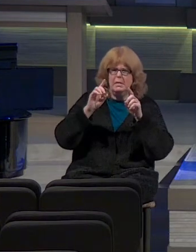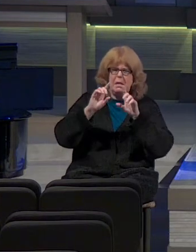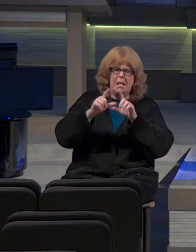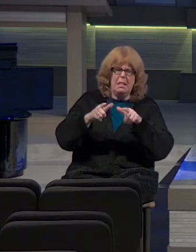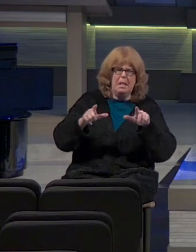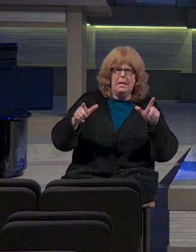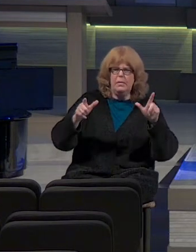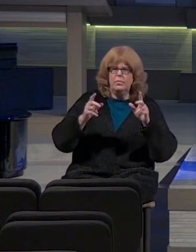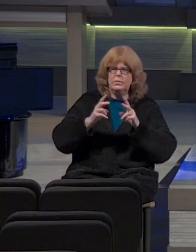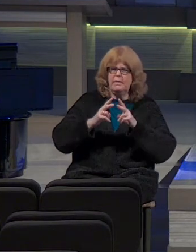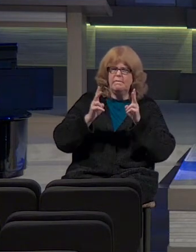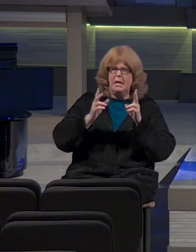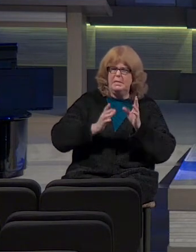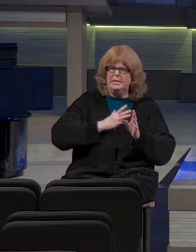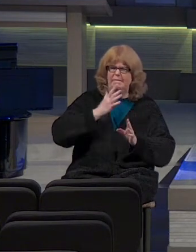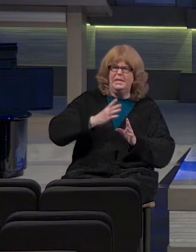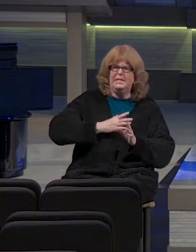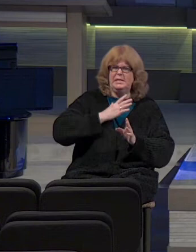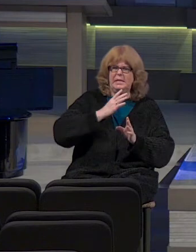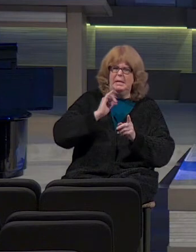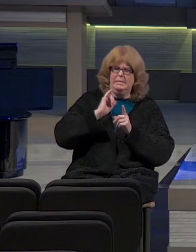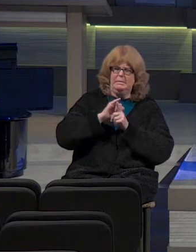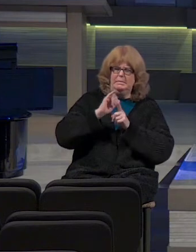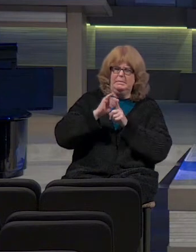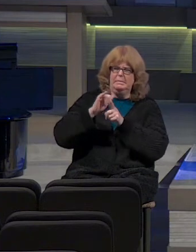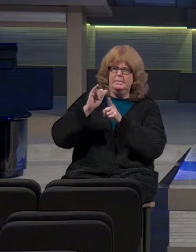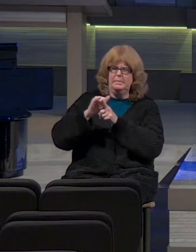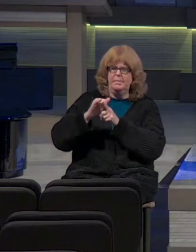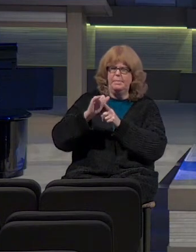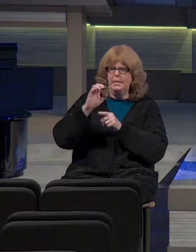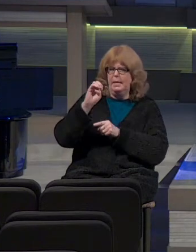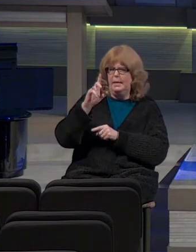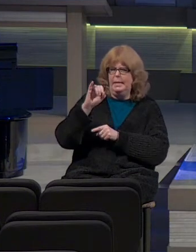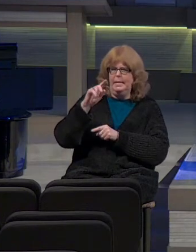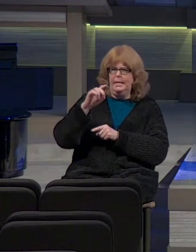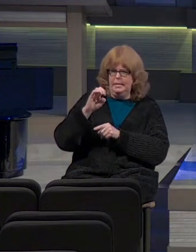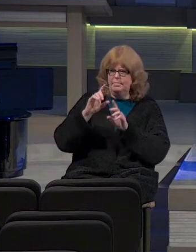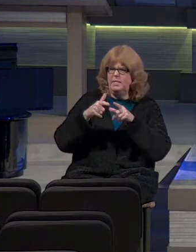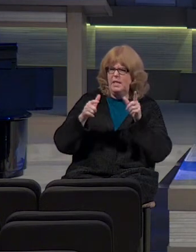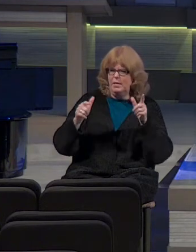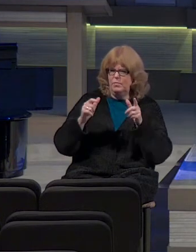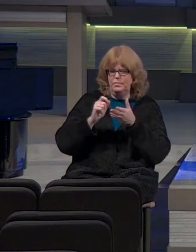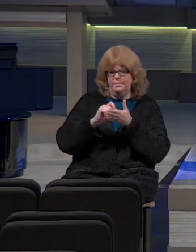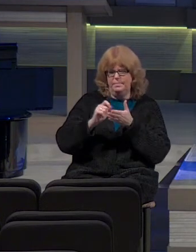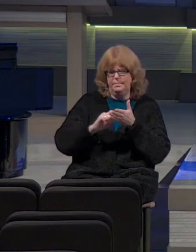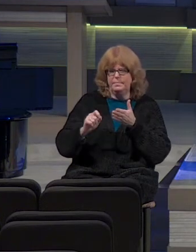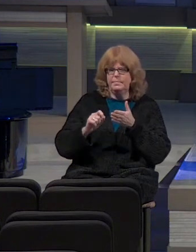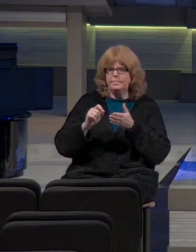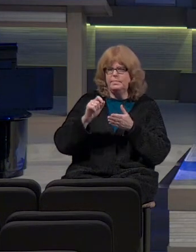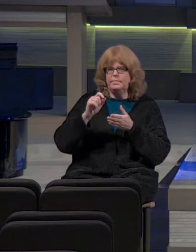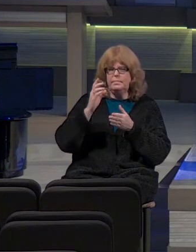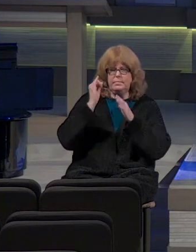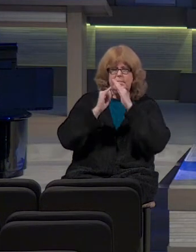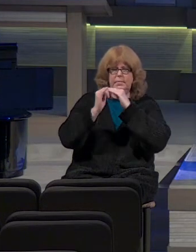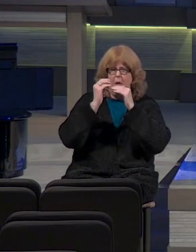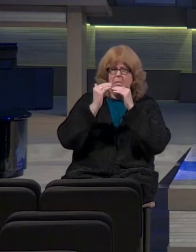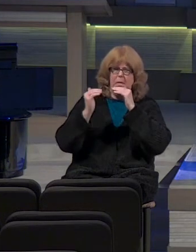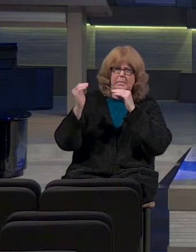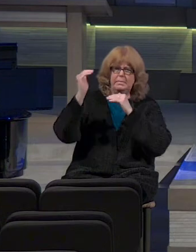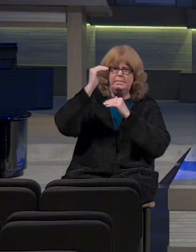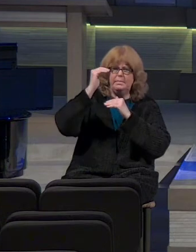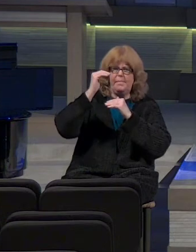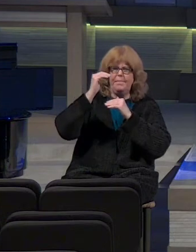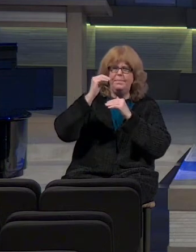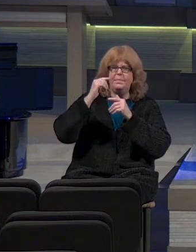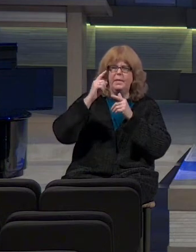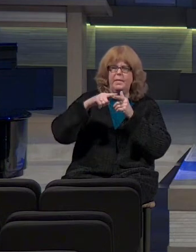that is very sophisticated, very elite, right? So he just, he already is at this level, and then he has